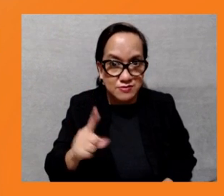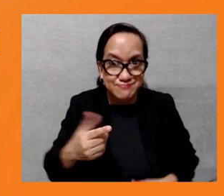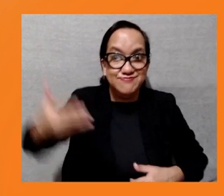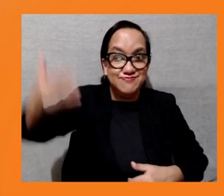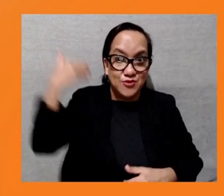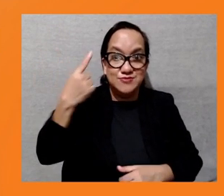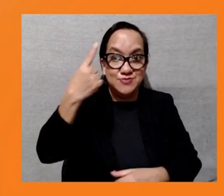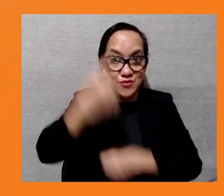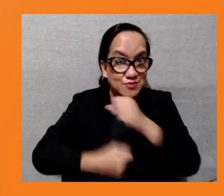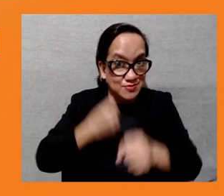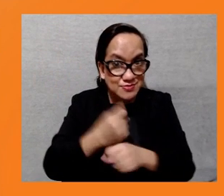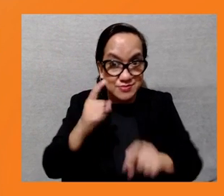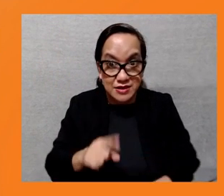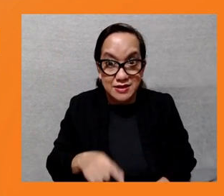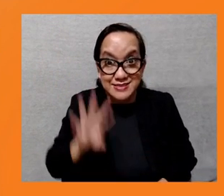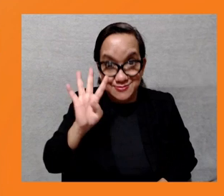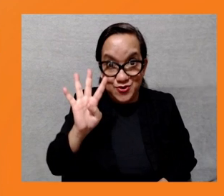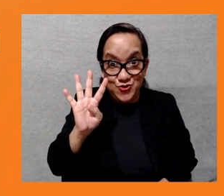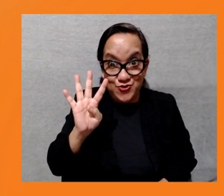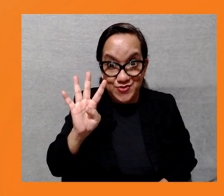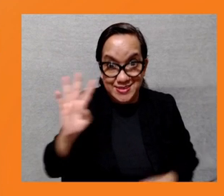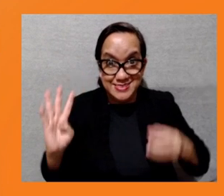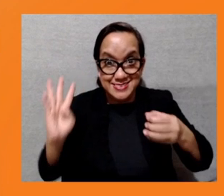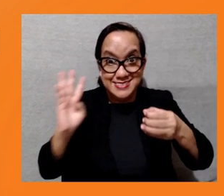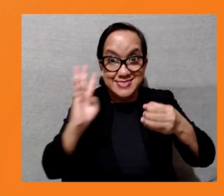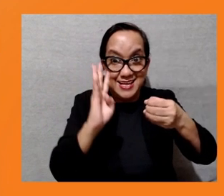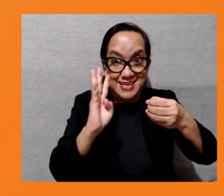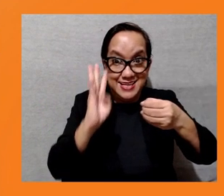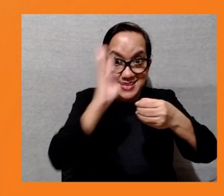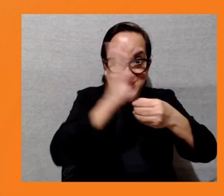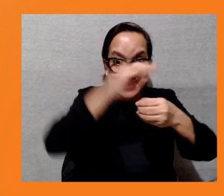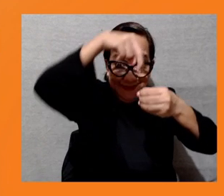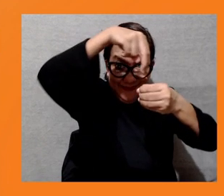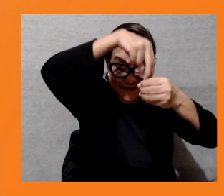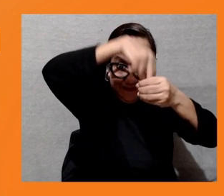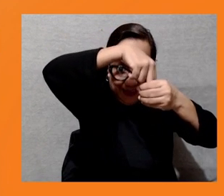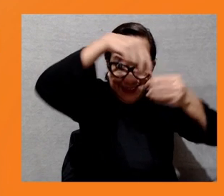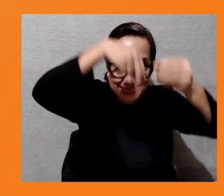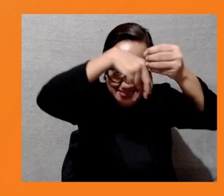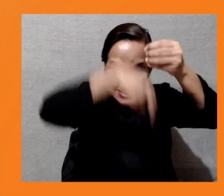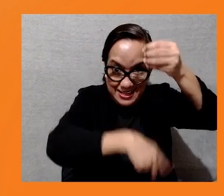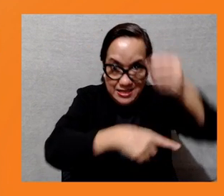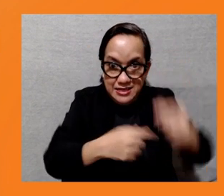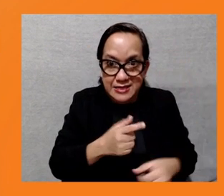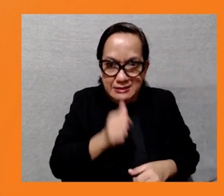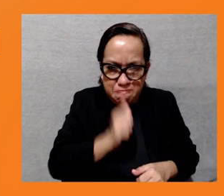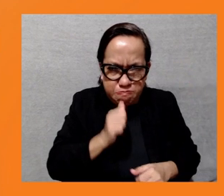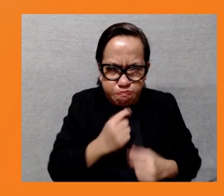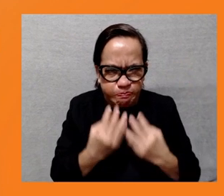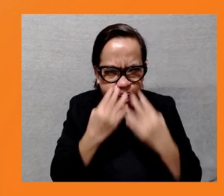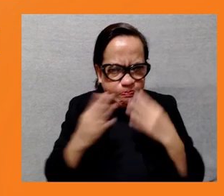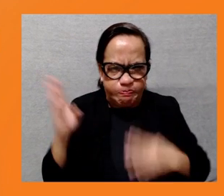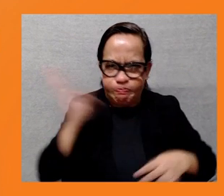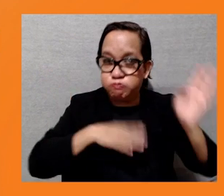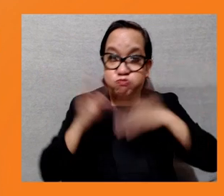they were all laying the pipes, and the trenches had been dug by the tunneling machine, but it